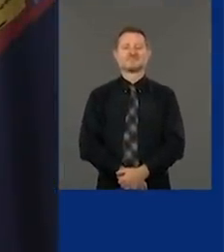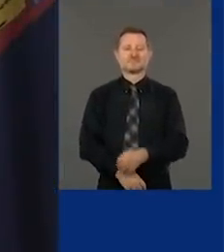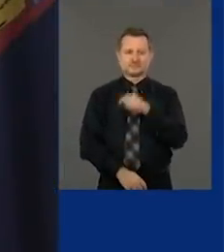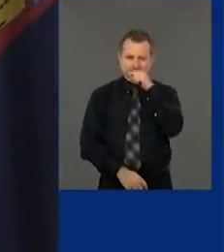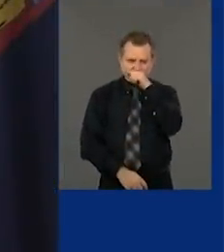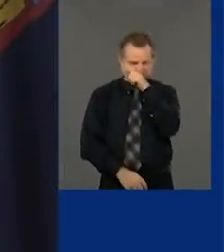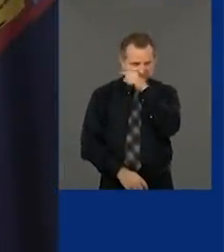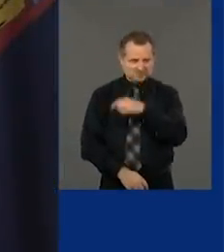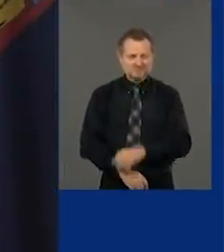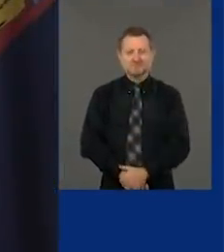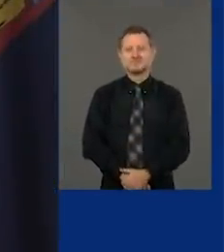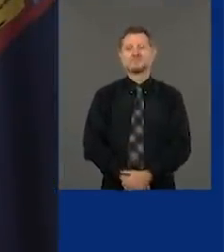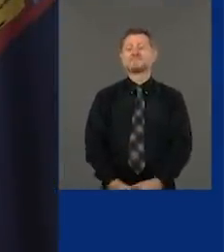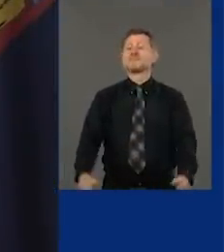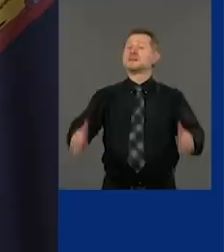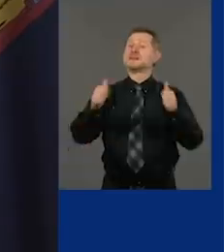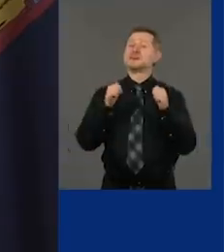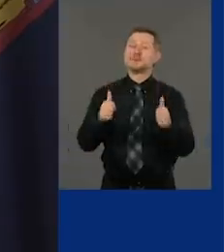Okay.